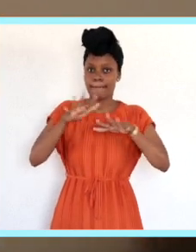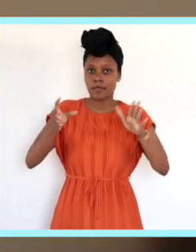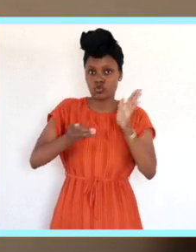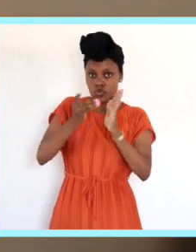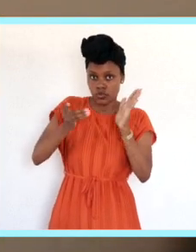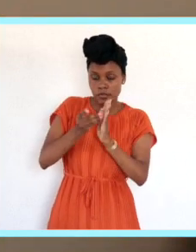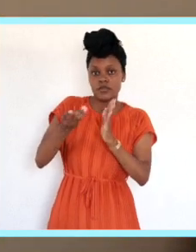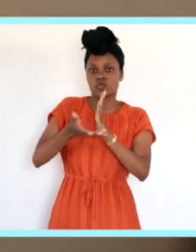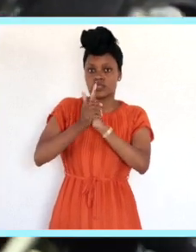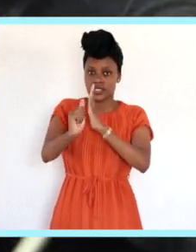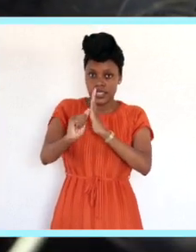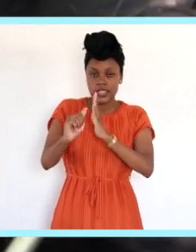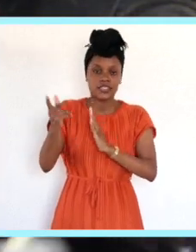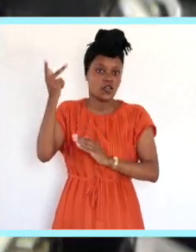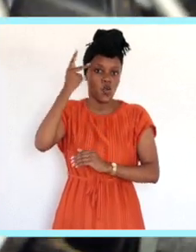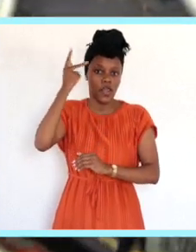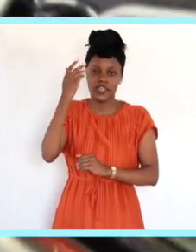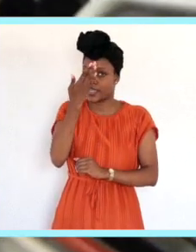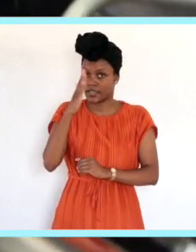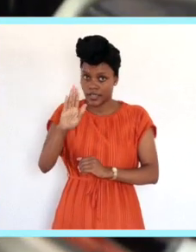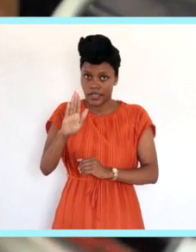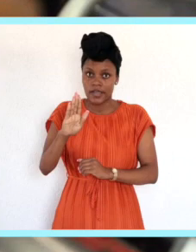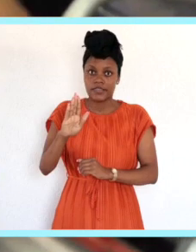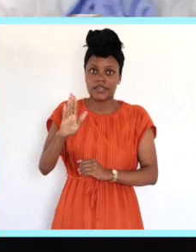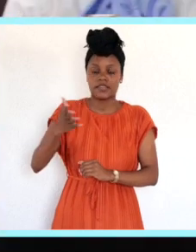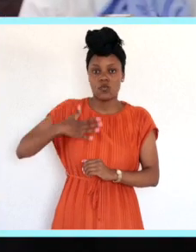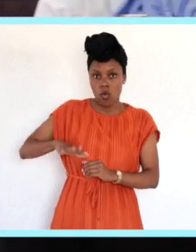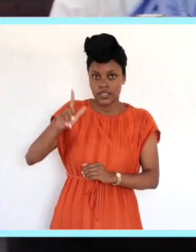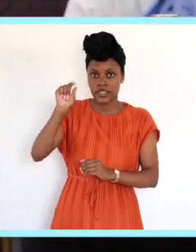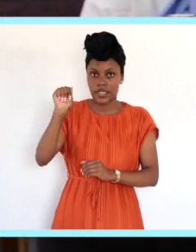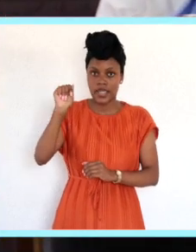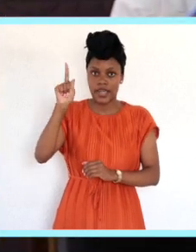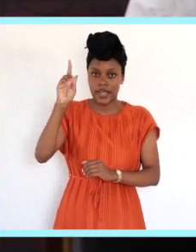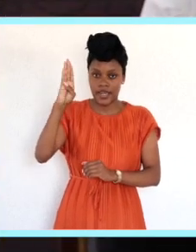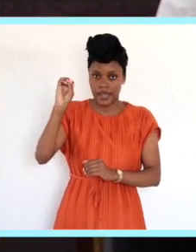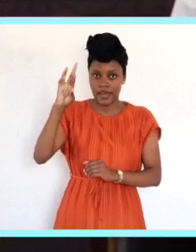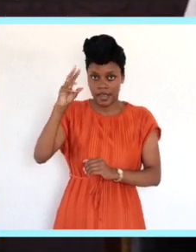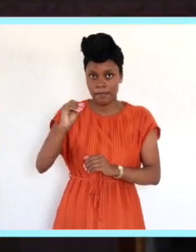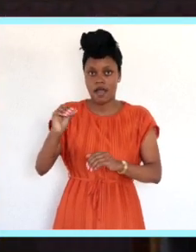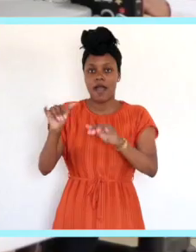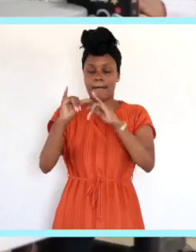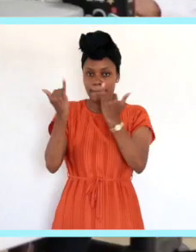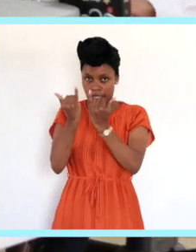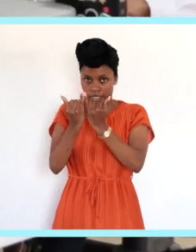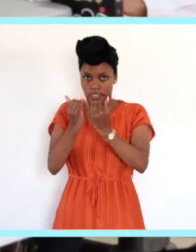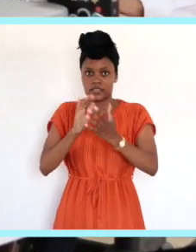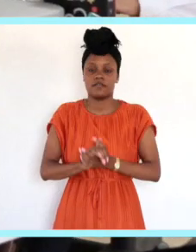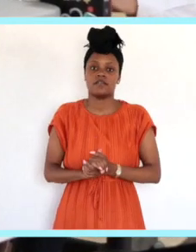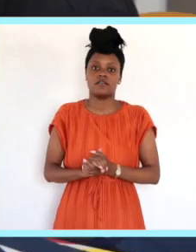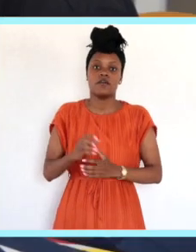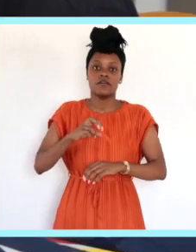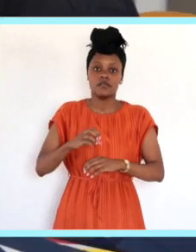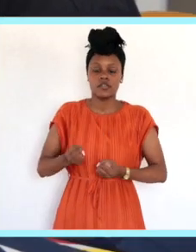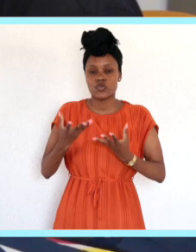people to develop the necessary skills, knowledge and attitudes that are in demand in the labour market, council's major role